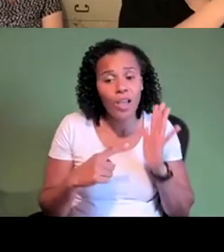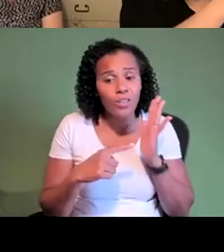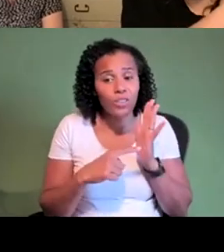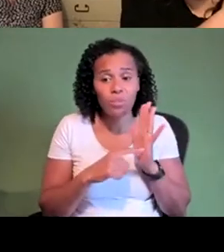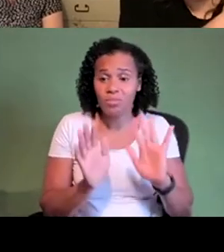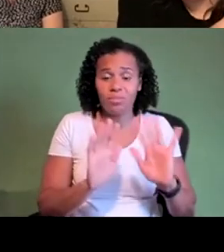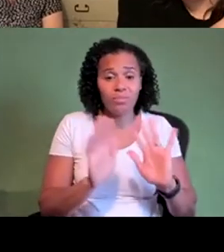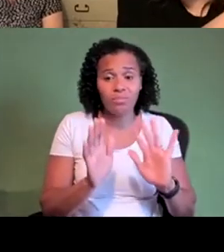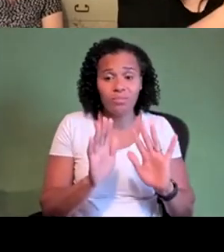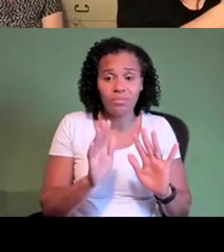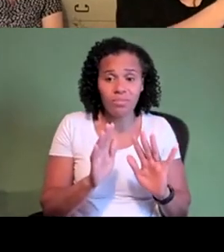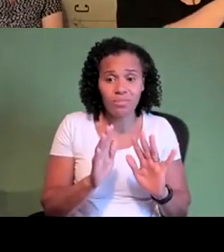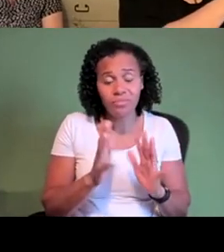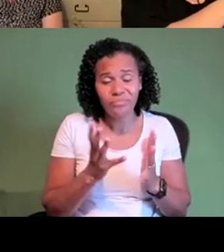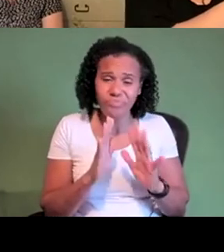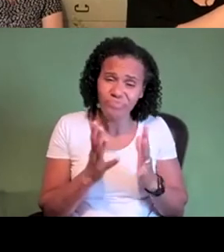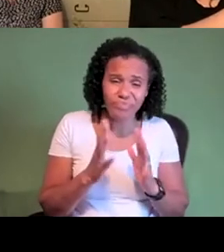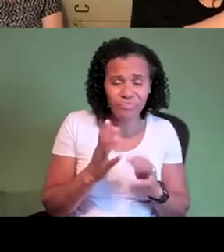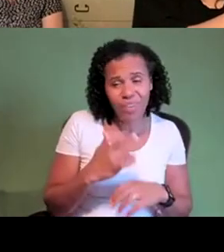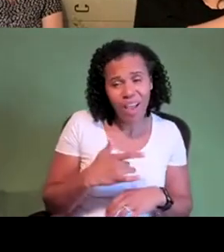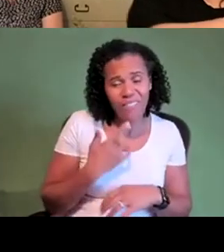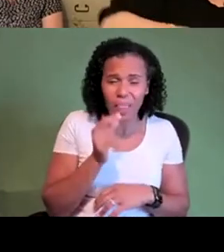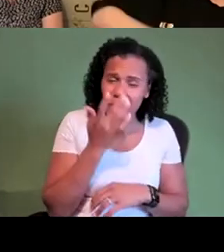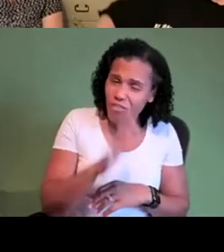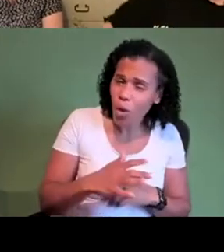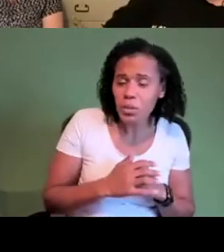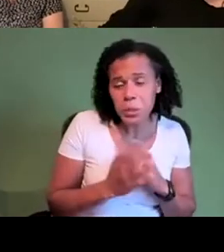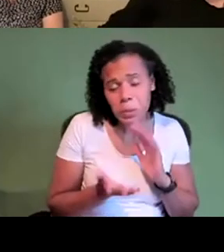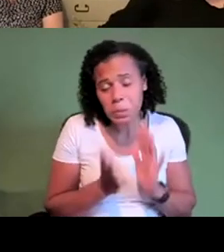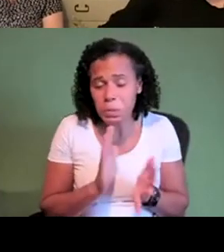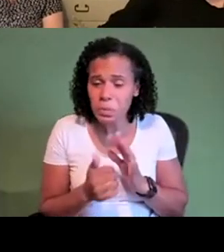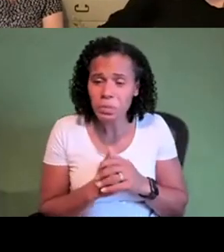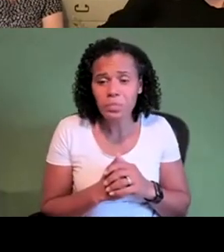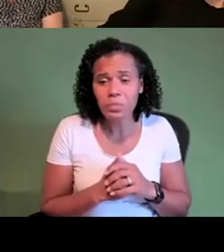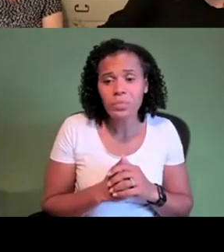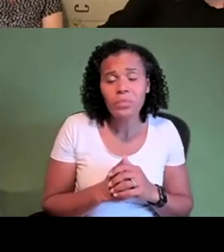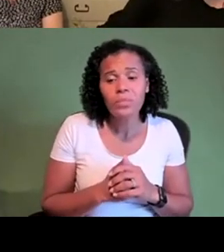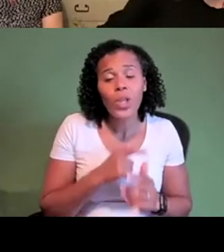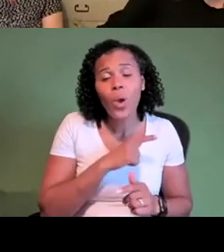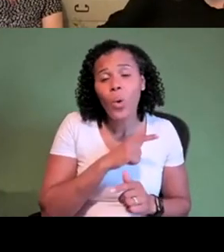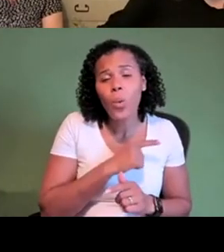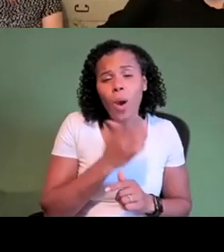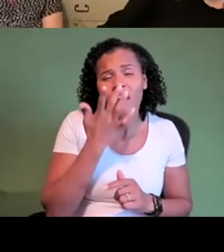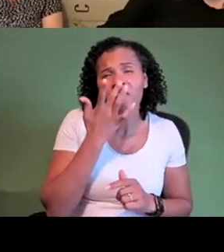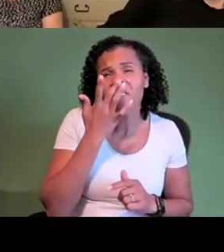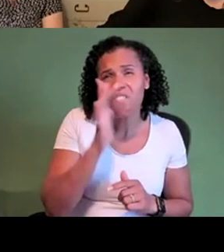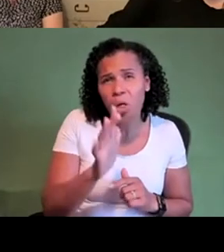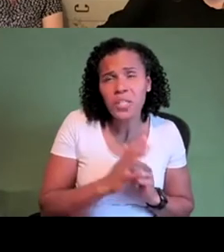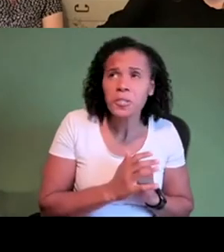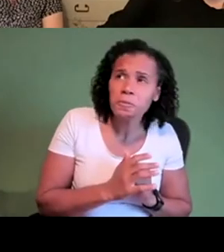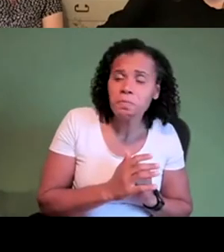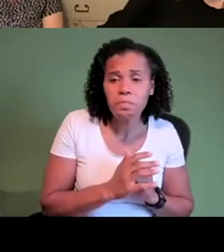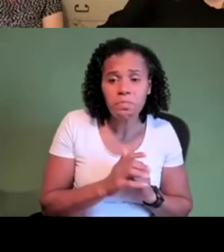think that's kind of false you know what i mean and um and the reason i say it's false is because you get that